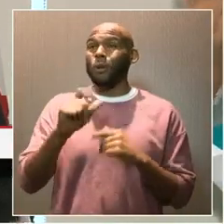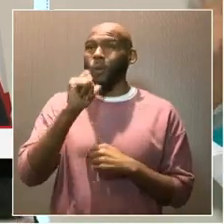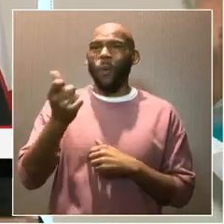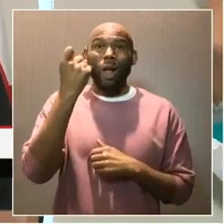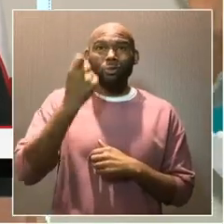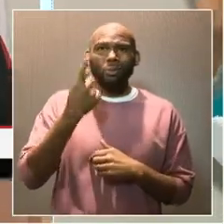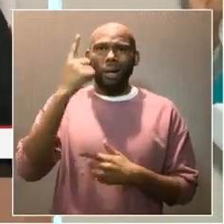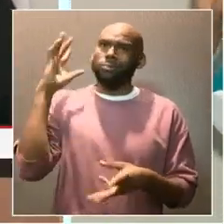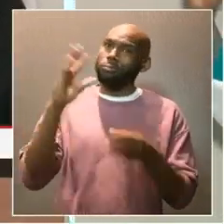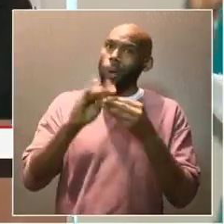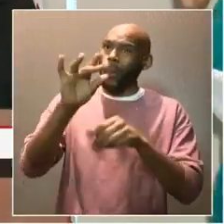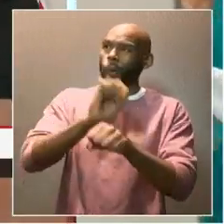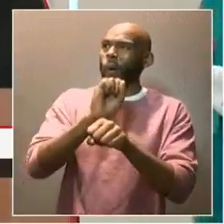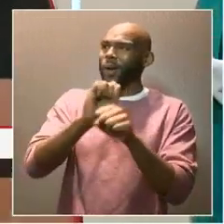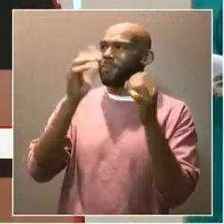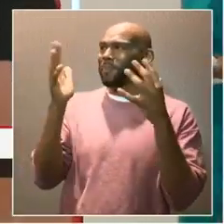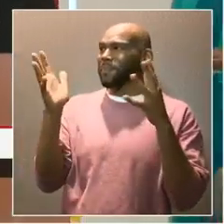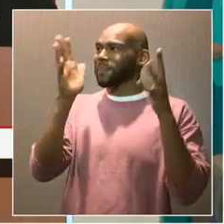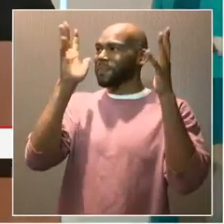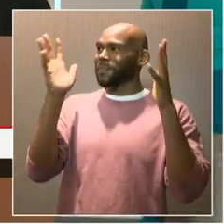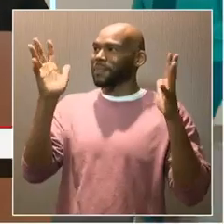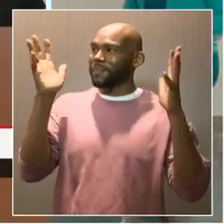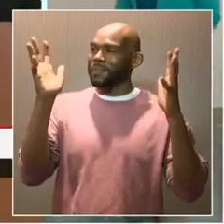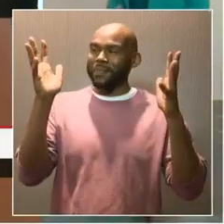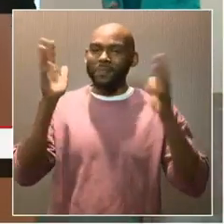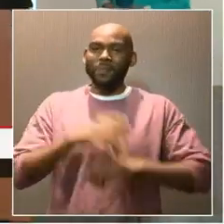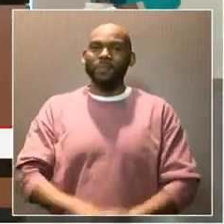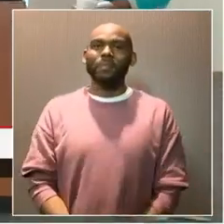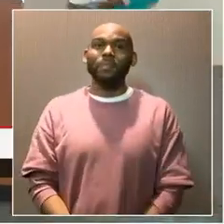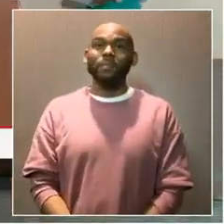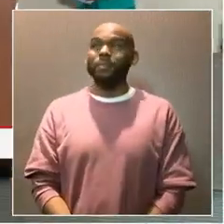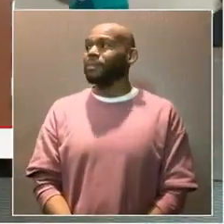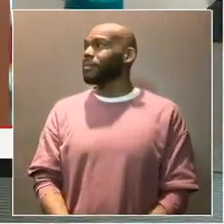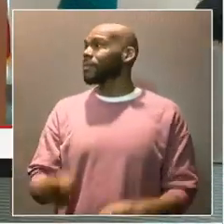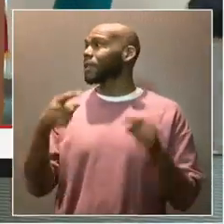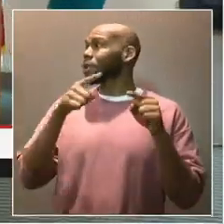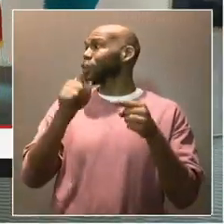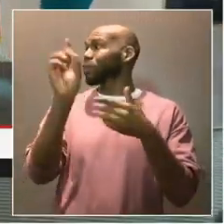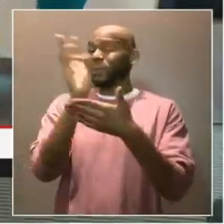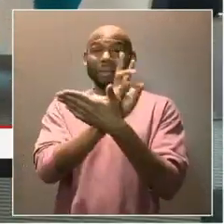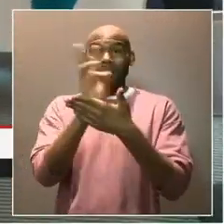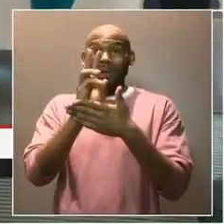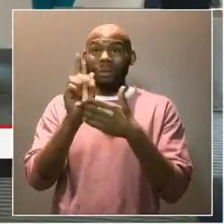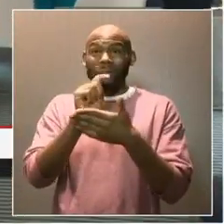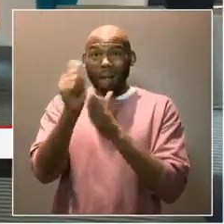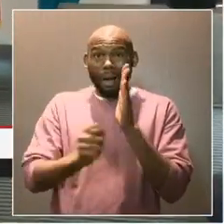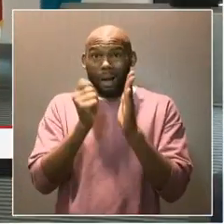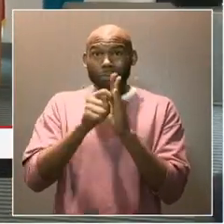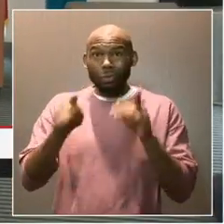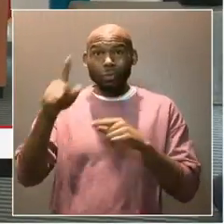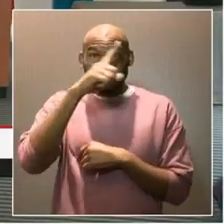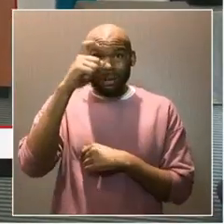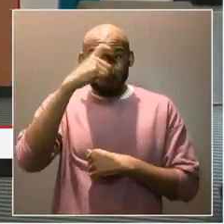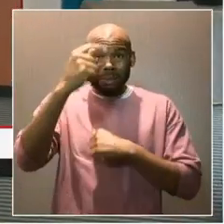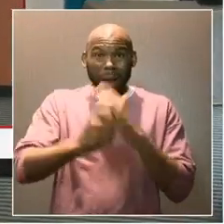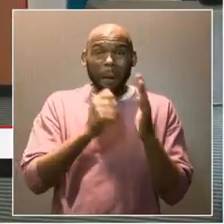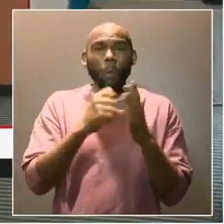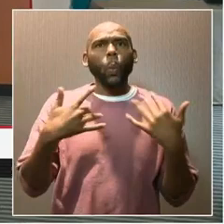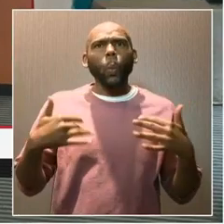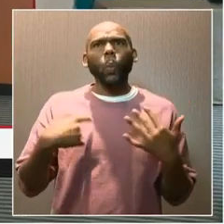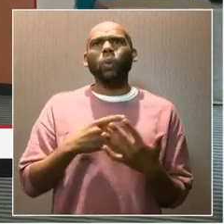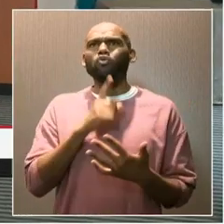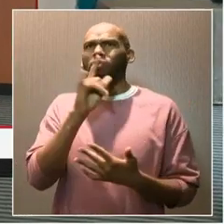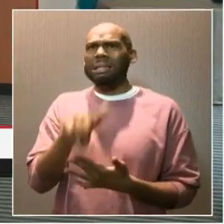that during a six-week period during the summer, we stand